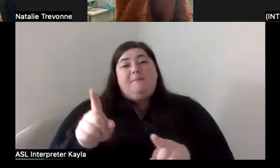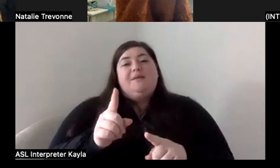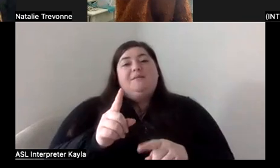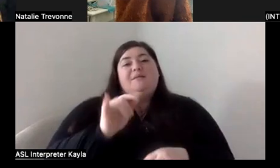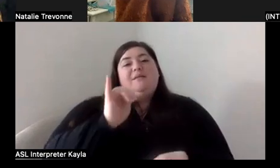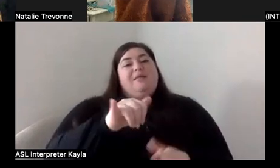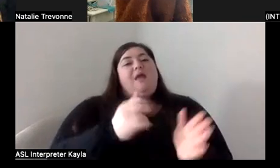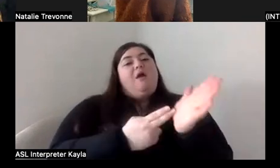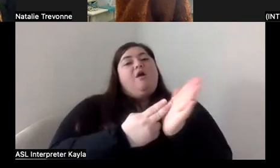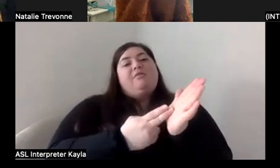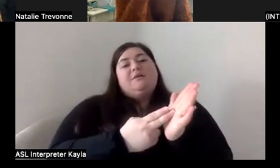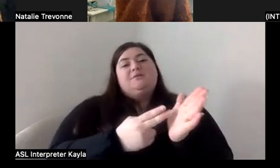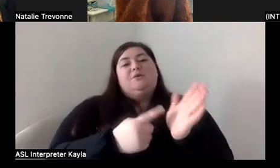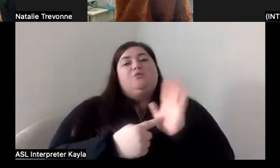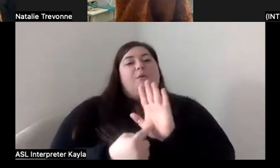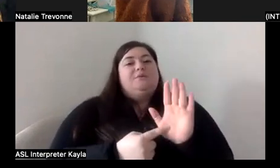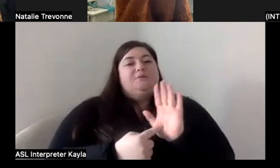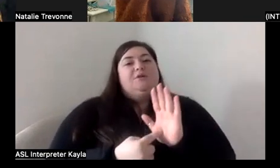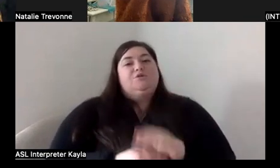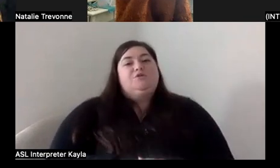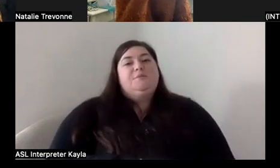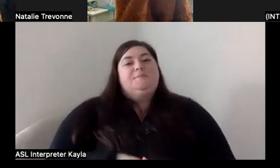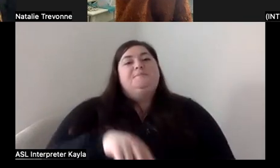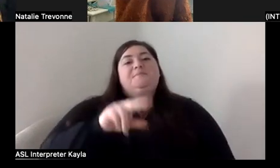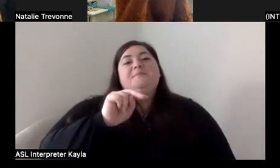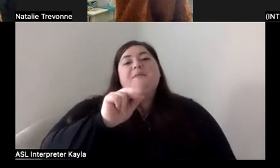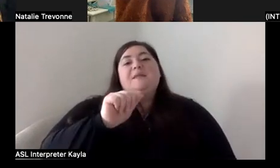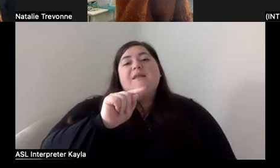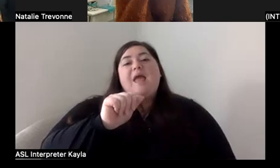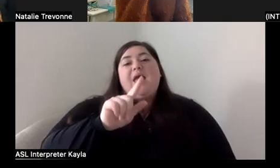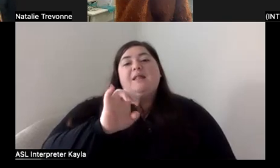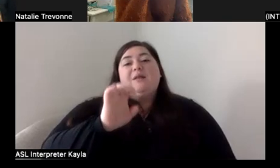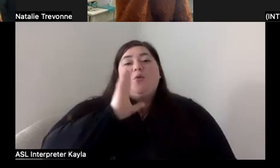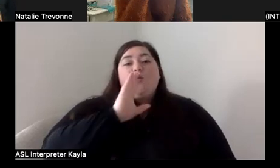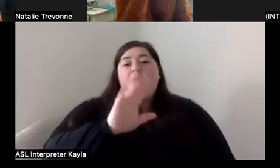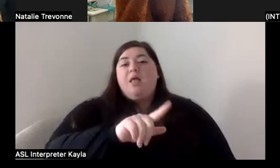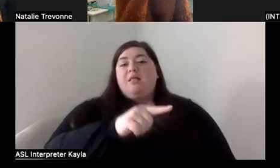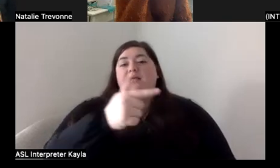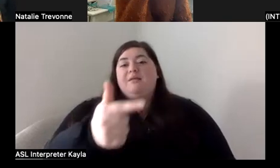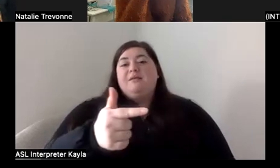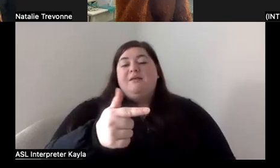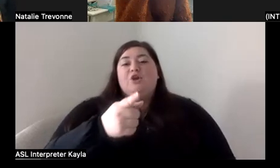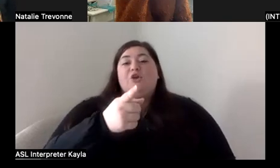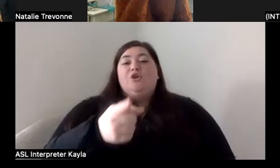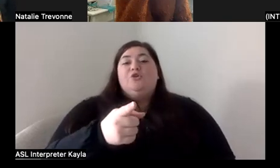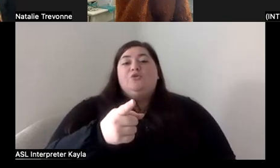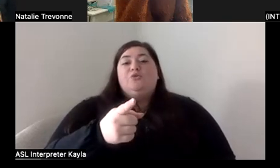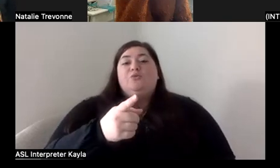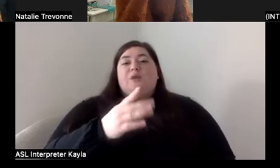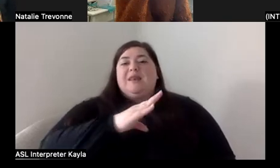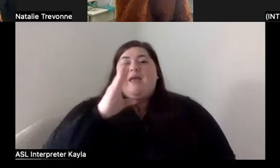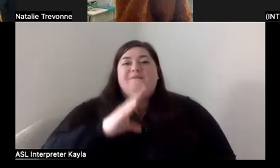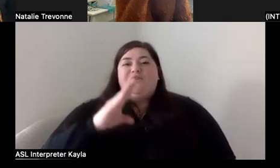representation. Natalie, I would love to go to you with this question next, because you're someone that never